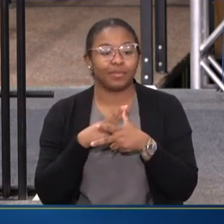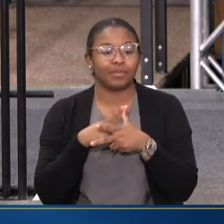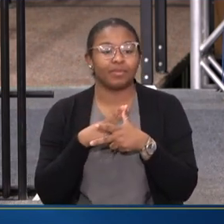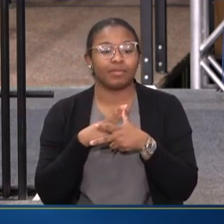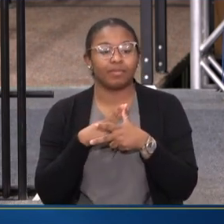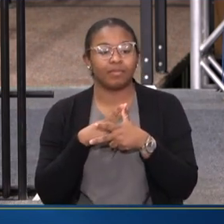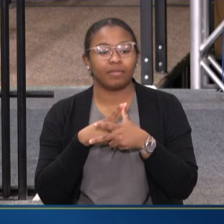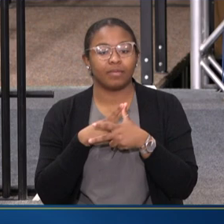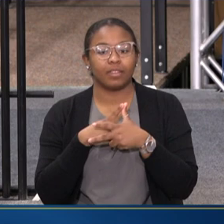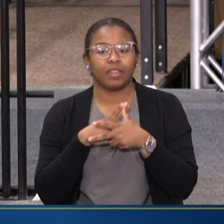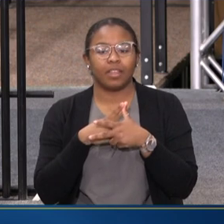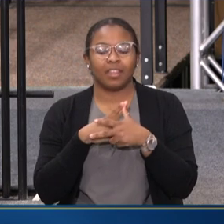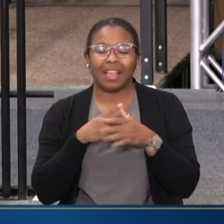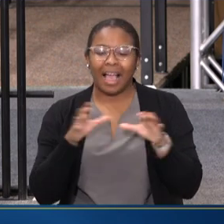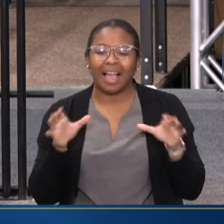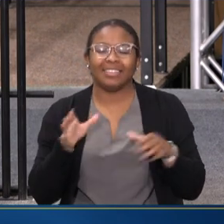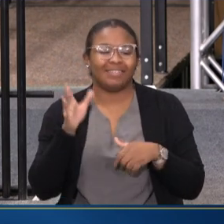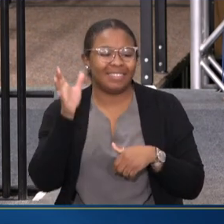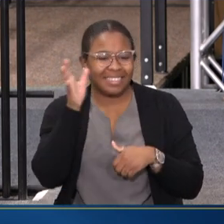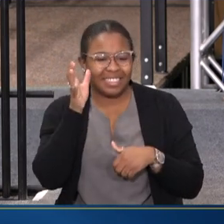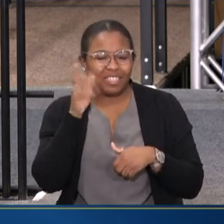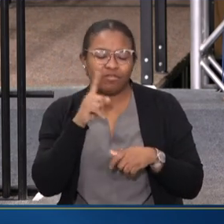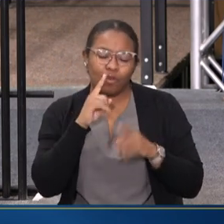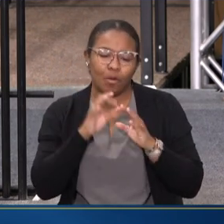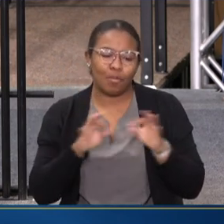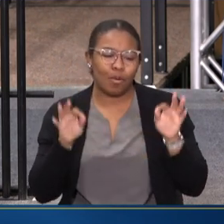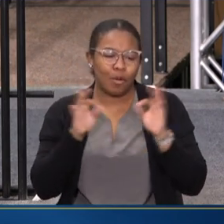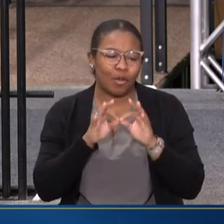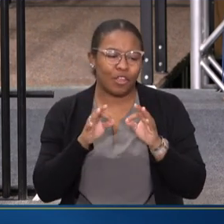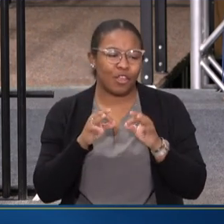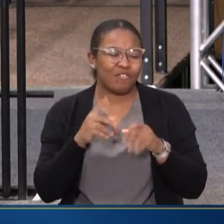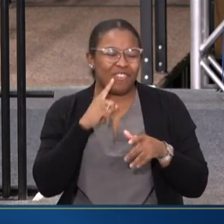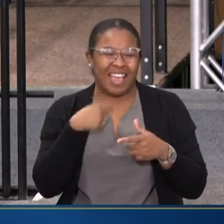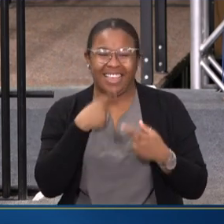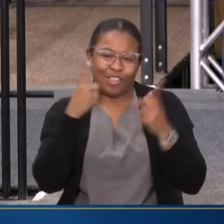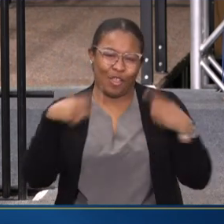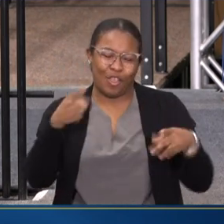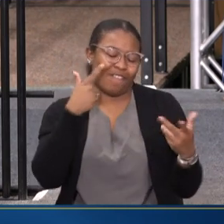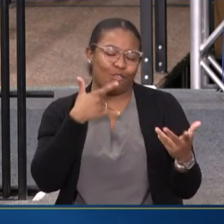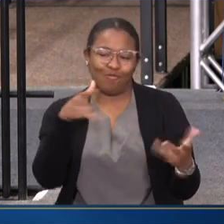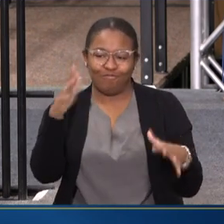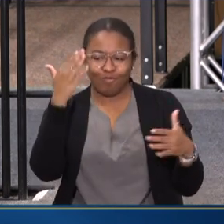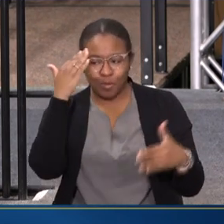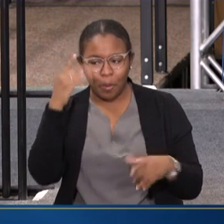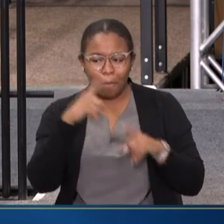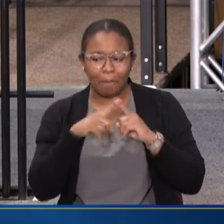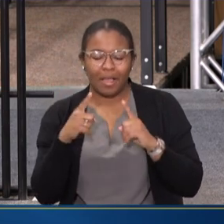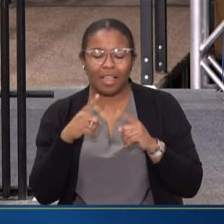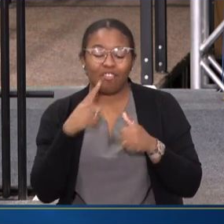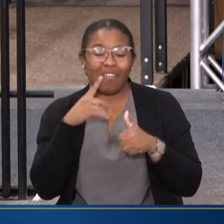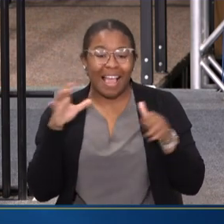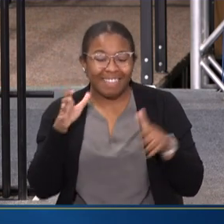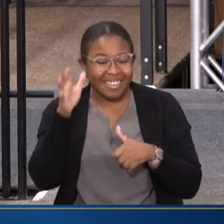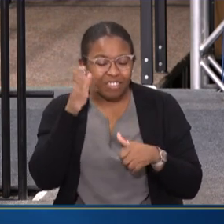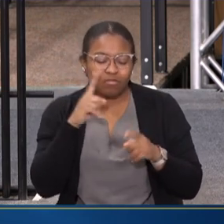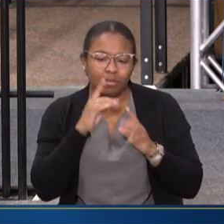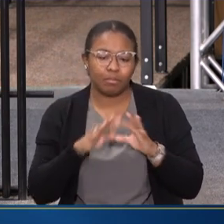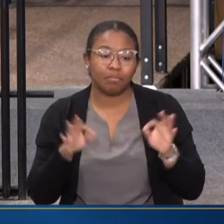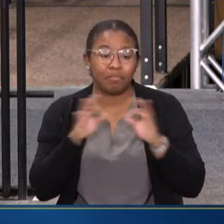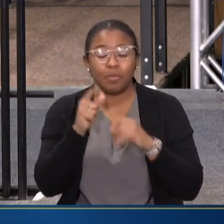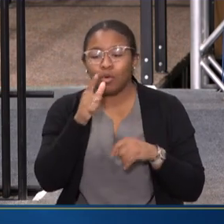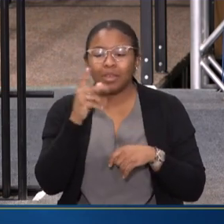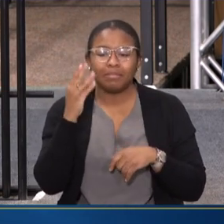ONE, ACTIVE LISTENING IS SO IMPORTANT. FEEL LIKE I'M TELLING THIS TO PEOPLE WHO TAUGHT ME THIS, RIGHT? BUT ACTIVE LISTENING IS SO IMPORTANT. PEOPLE WHO ARE